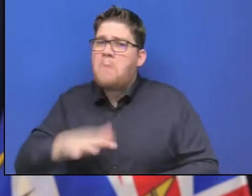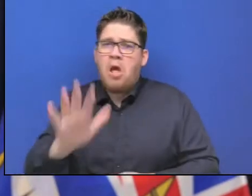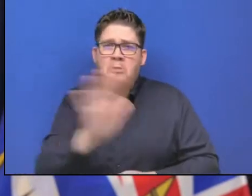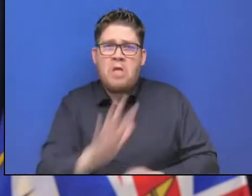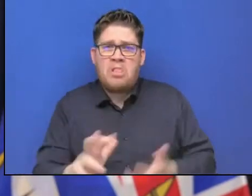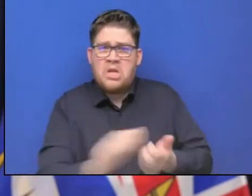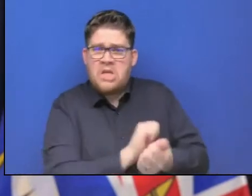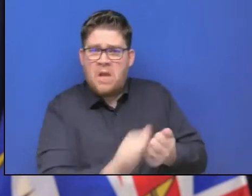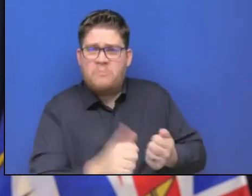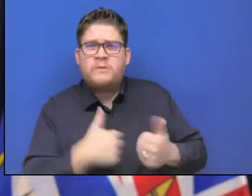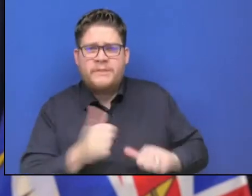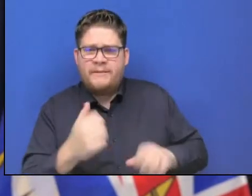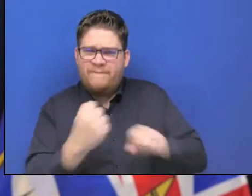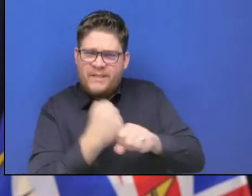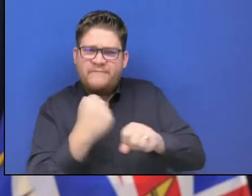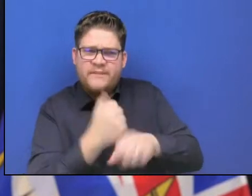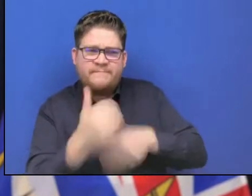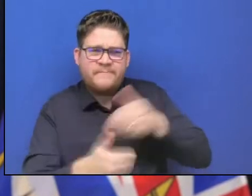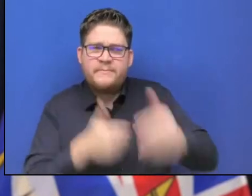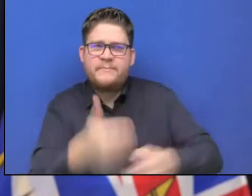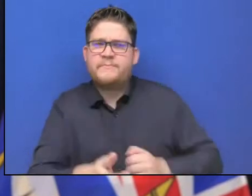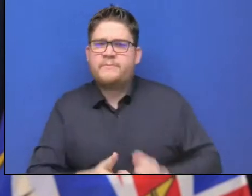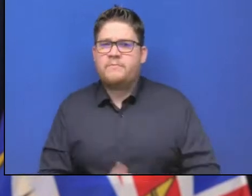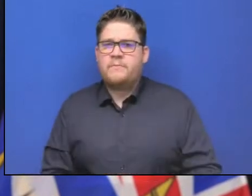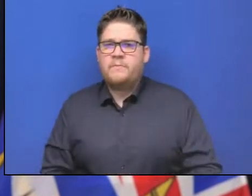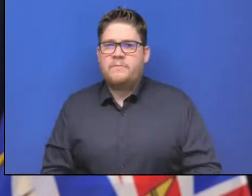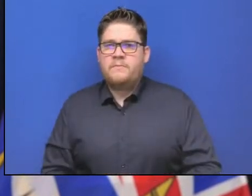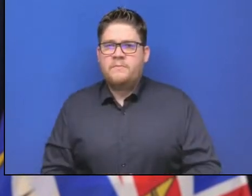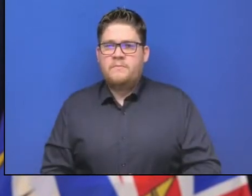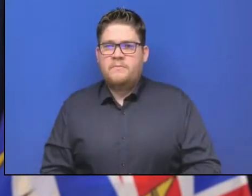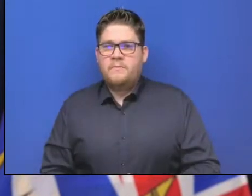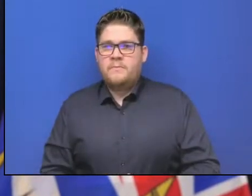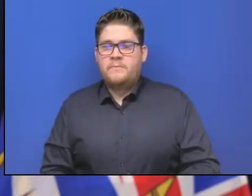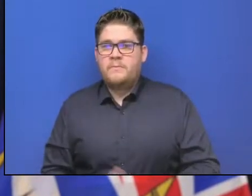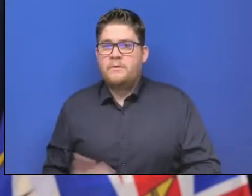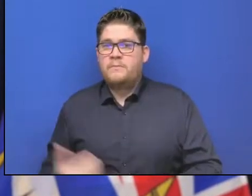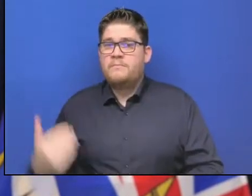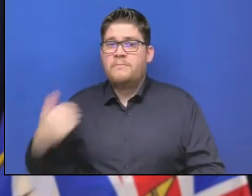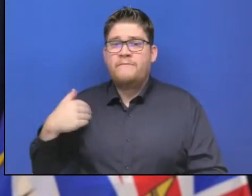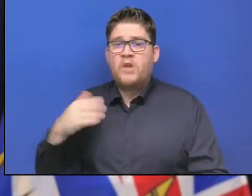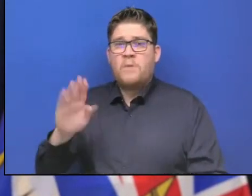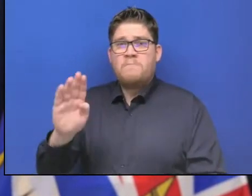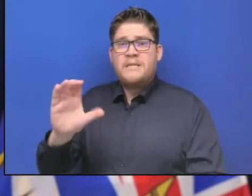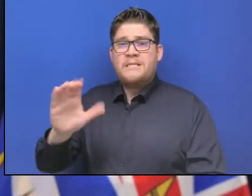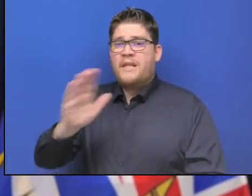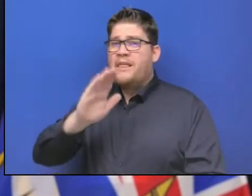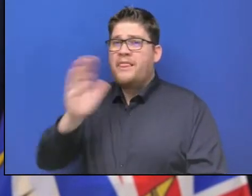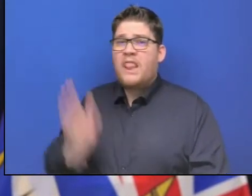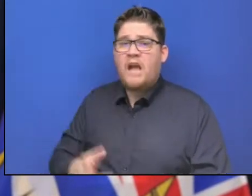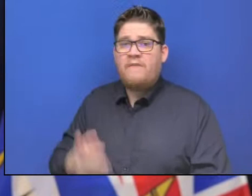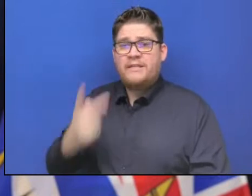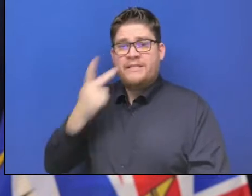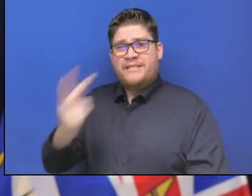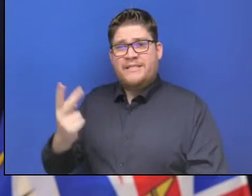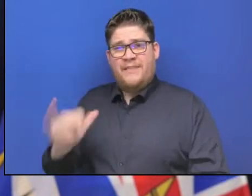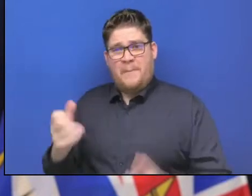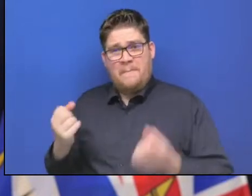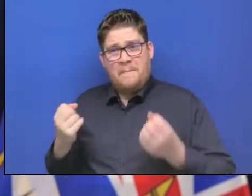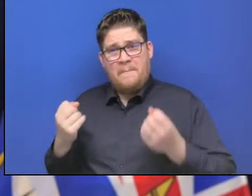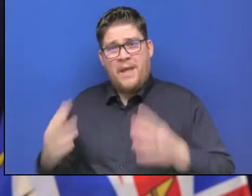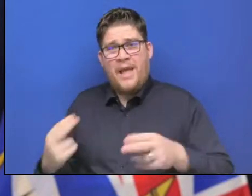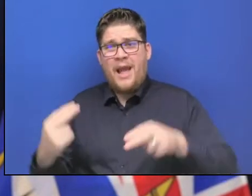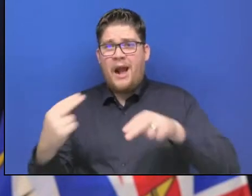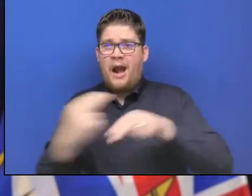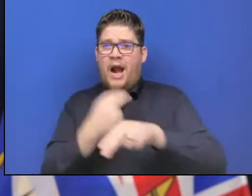Let me just say in closing that we have never seen anything like this in BC in terms of how many highways have been impacted all at once. We have